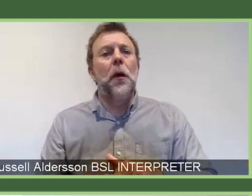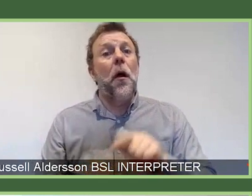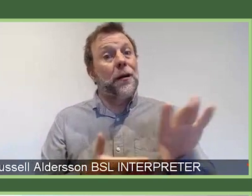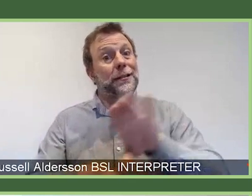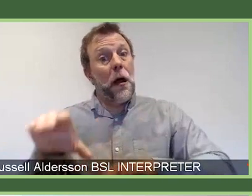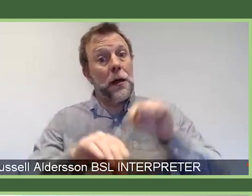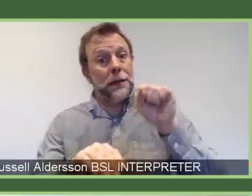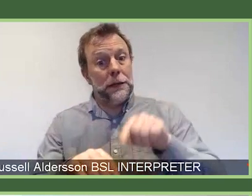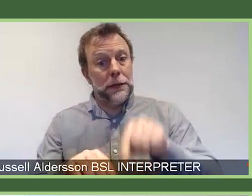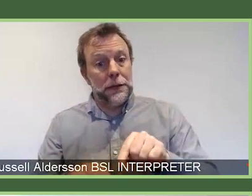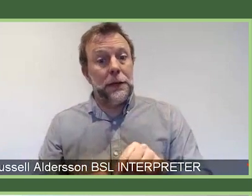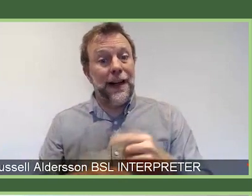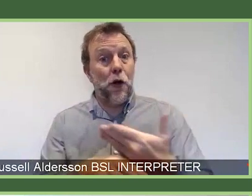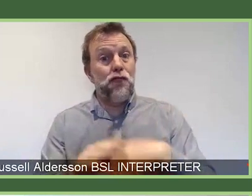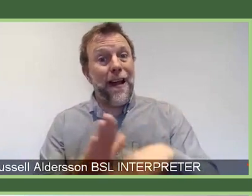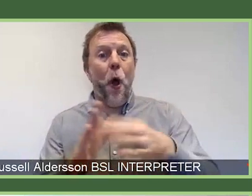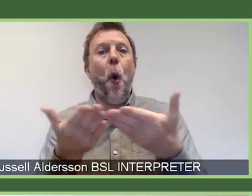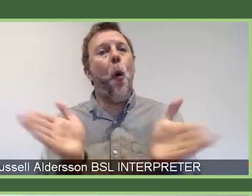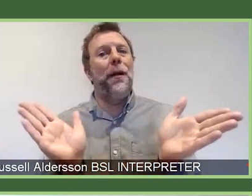really is open to everyone.